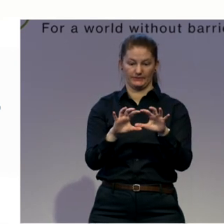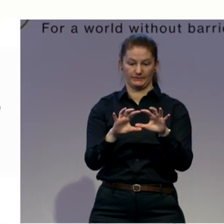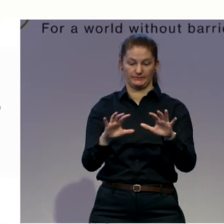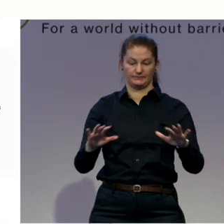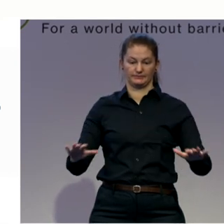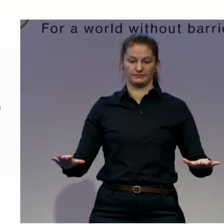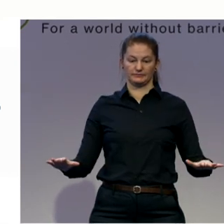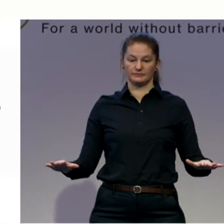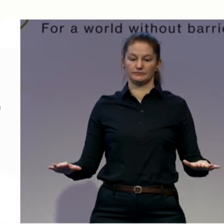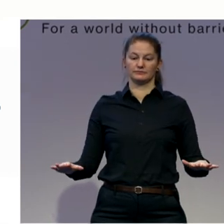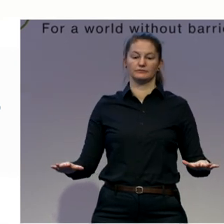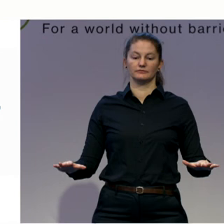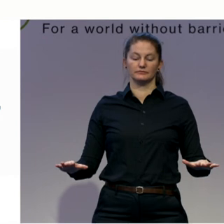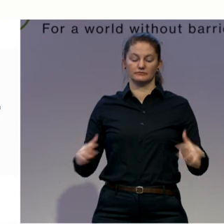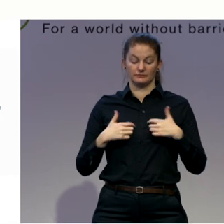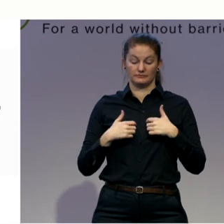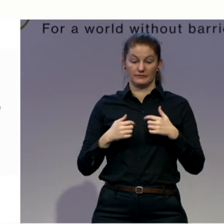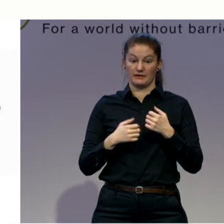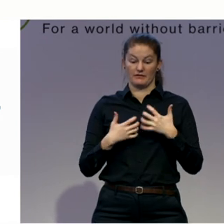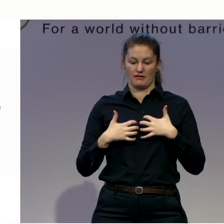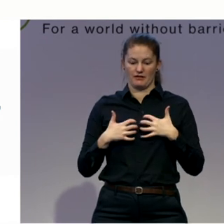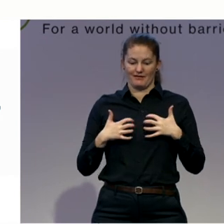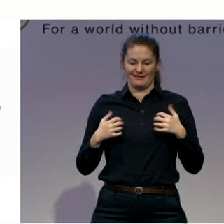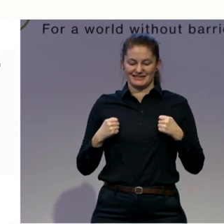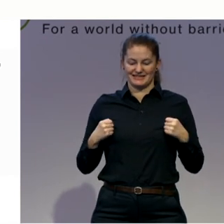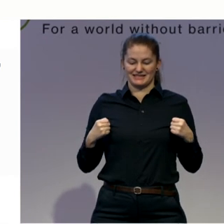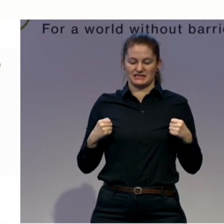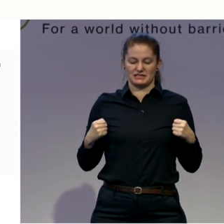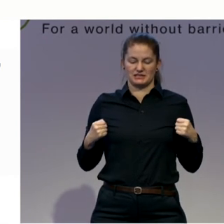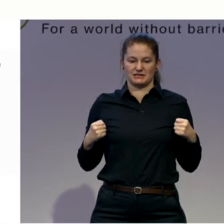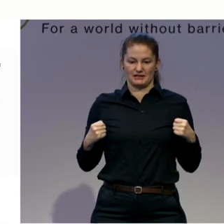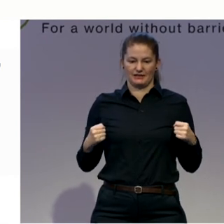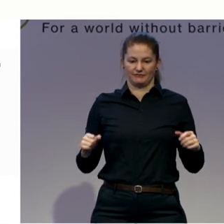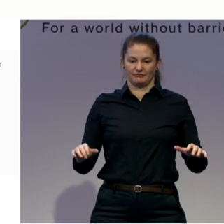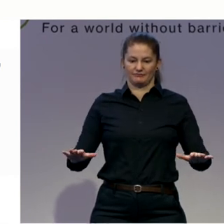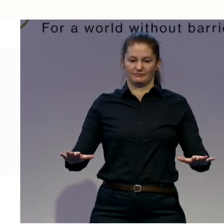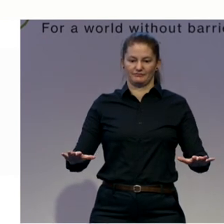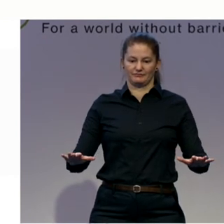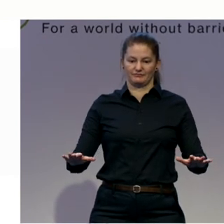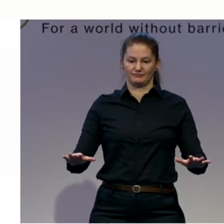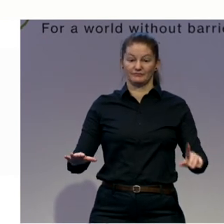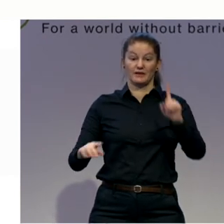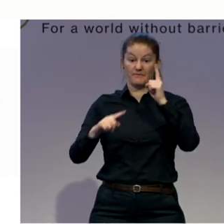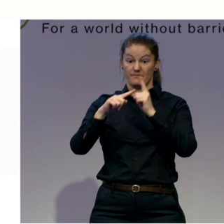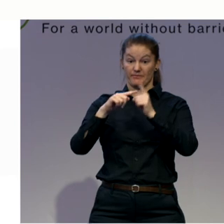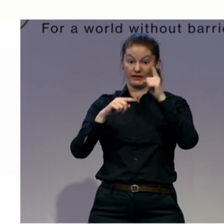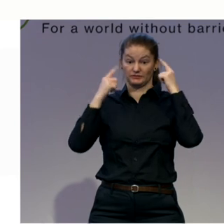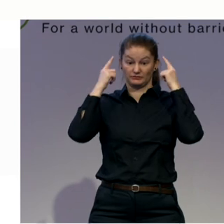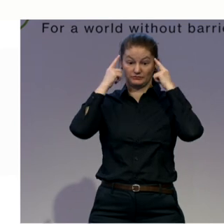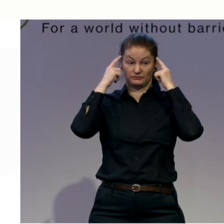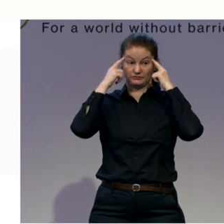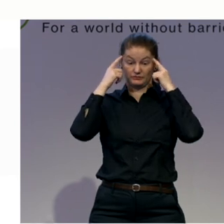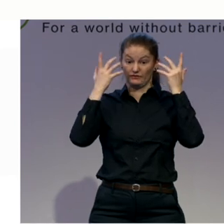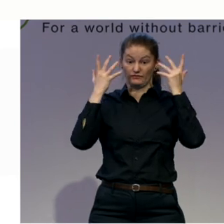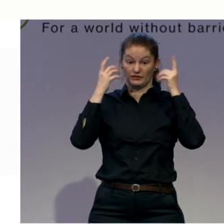open your chest. We will add some head and neck work. We will look right. And then find